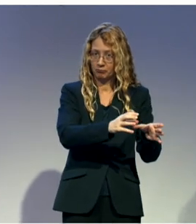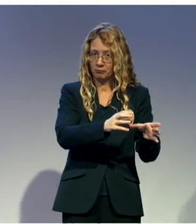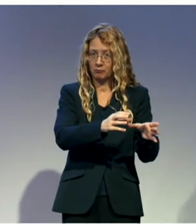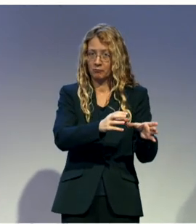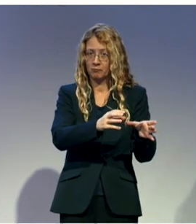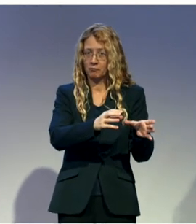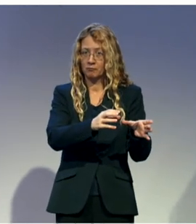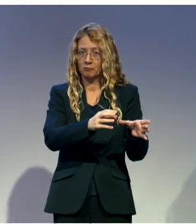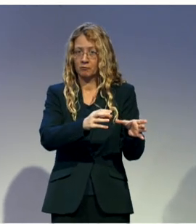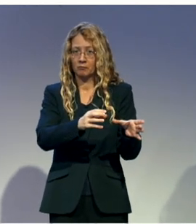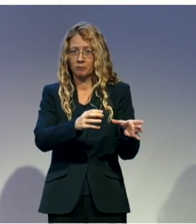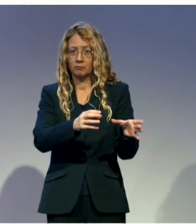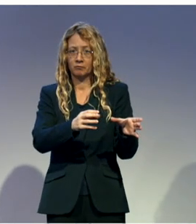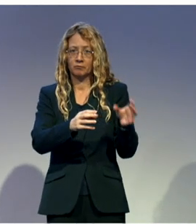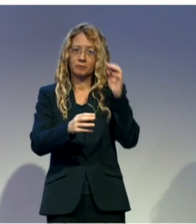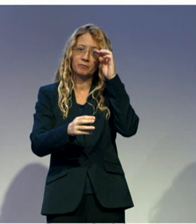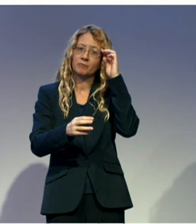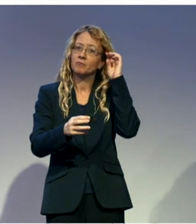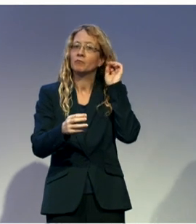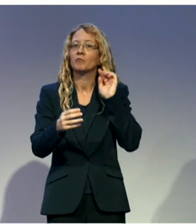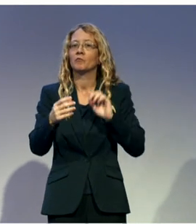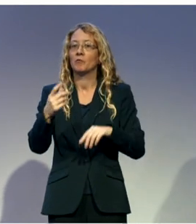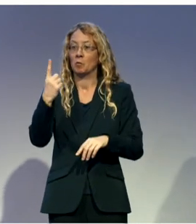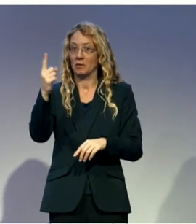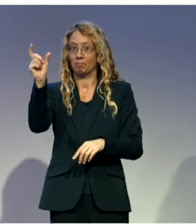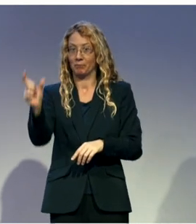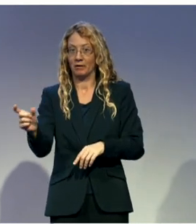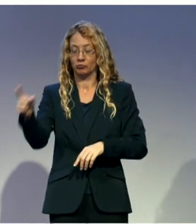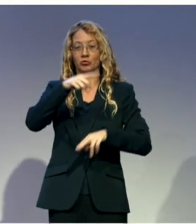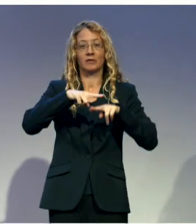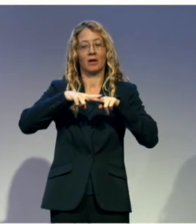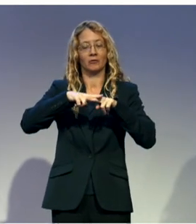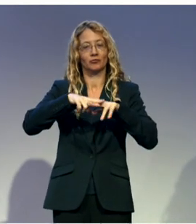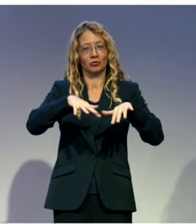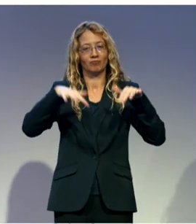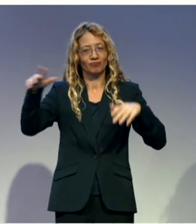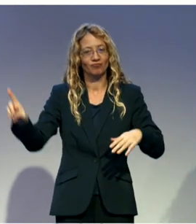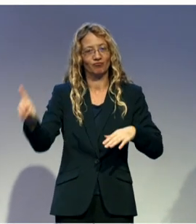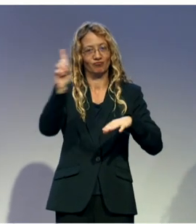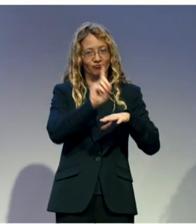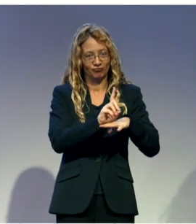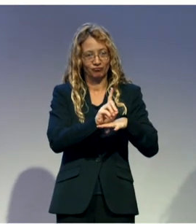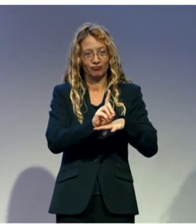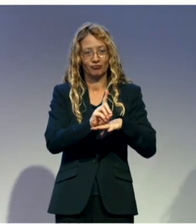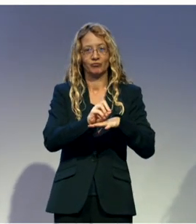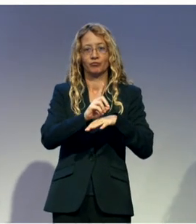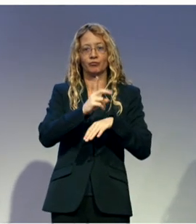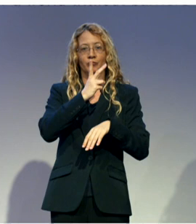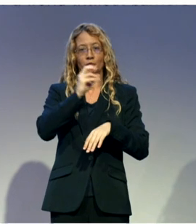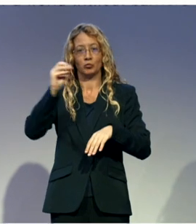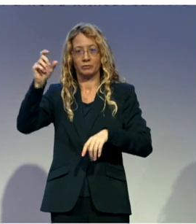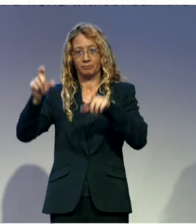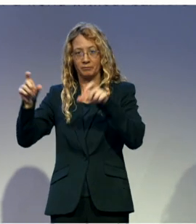the national assembly. 200 people, 200 persons with disabilities are representing in different decision-making